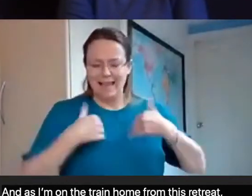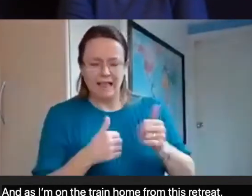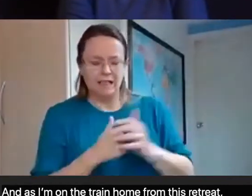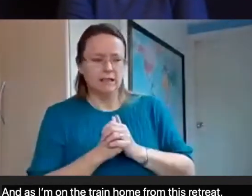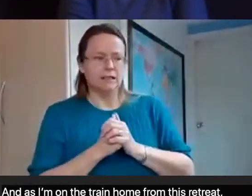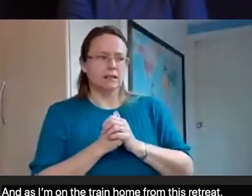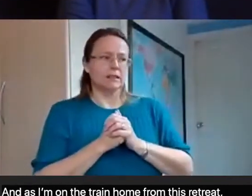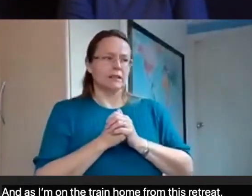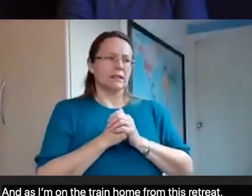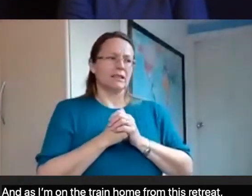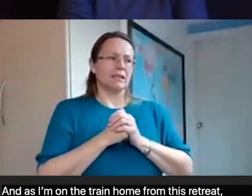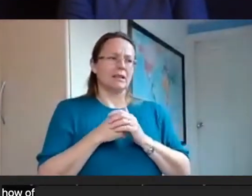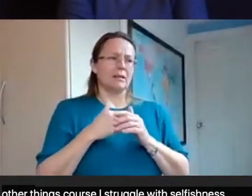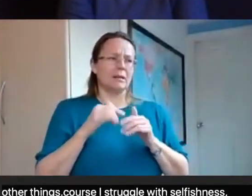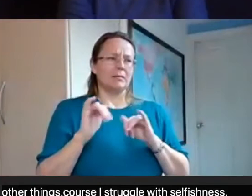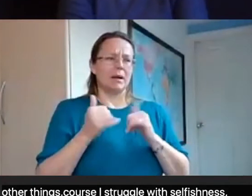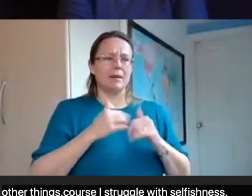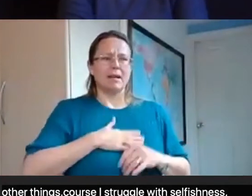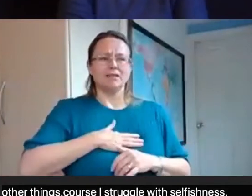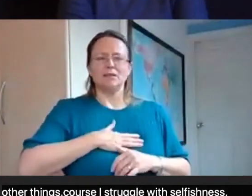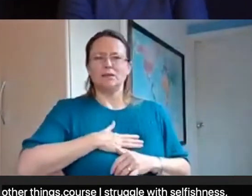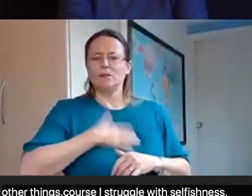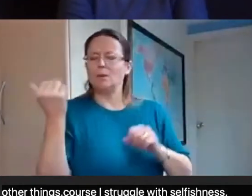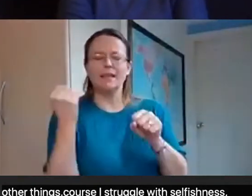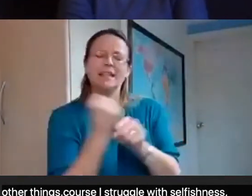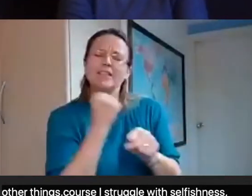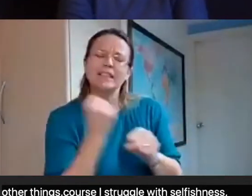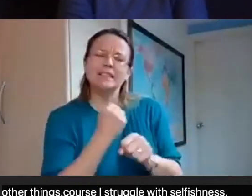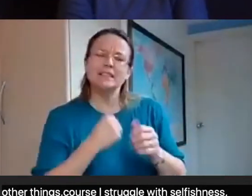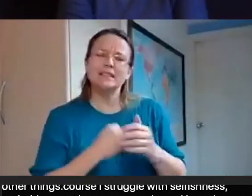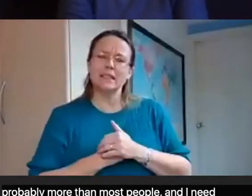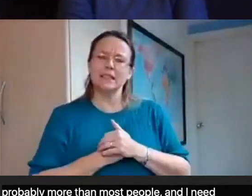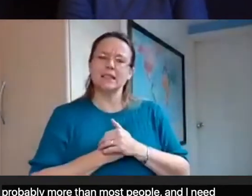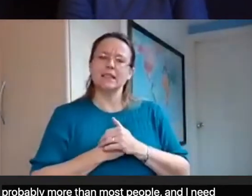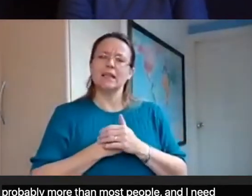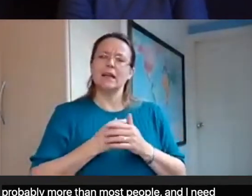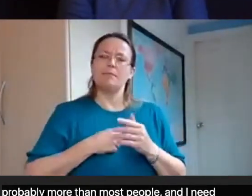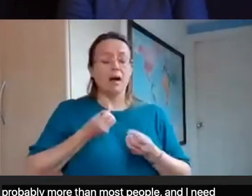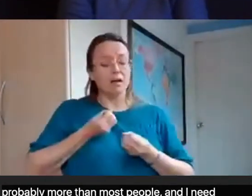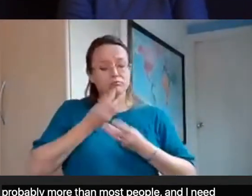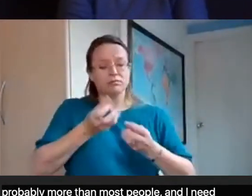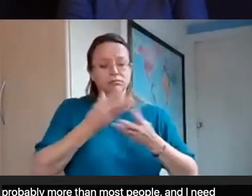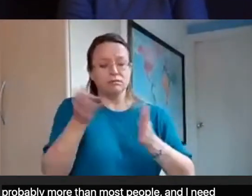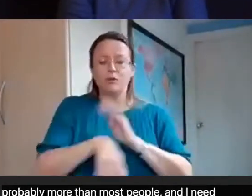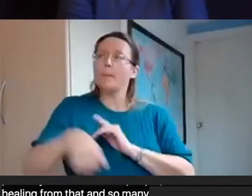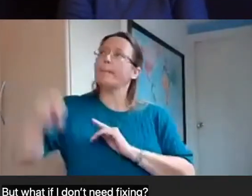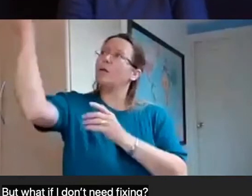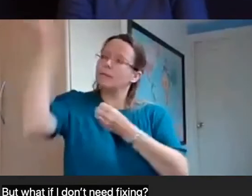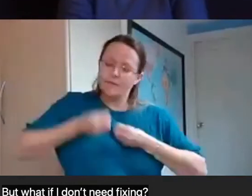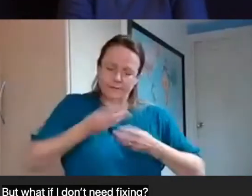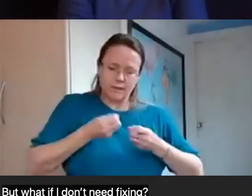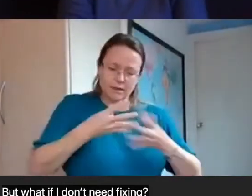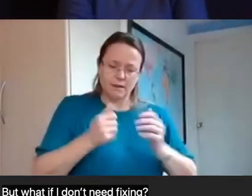But what if I don't need fixing? What if my tendency to info dump is a gift from God? What if my special interests are gifts from God? What if